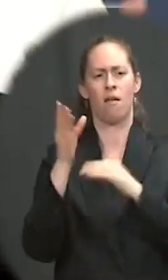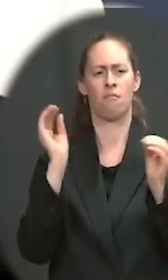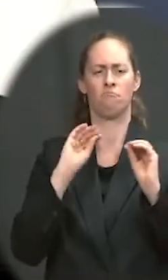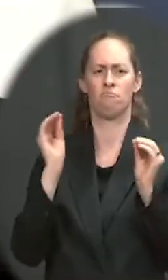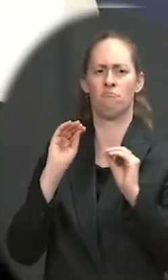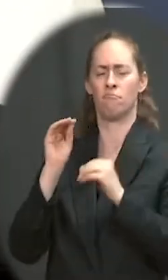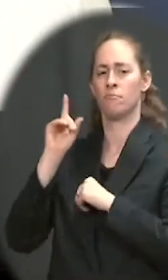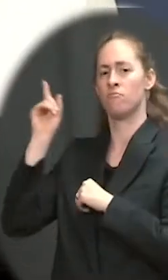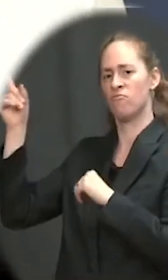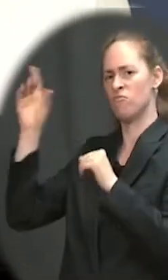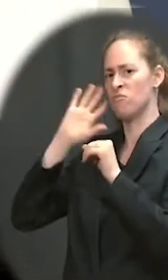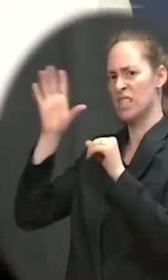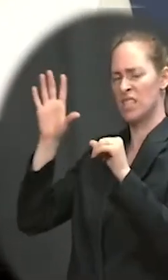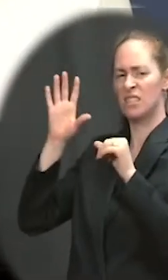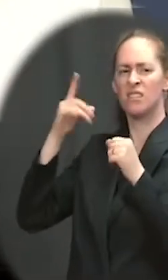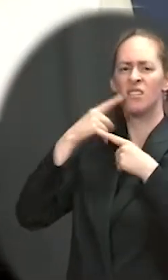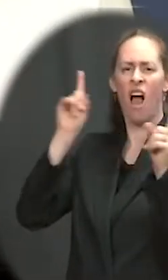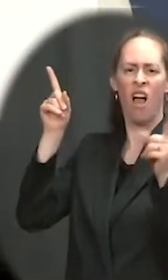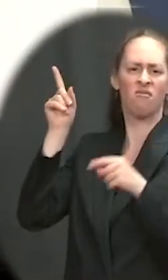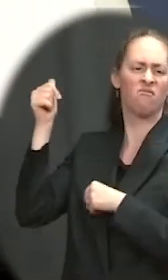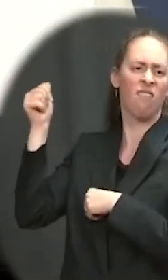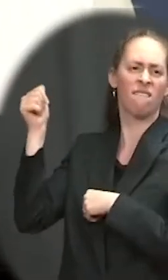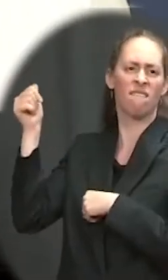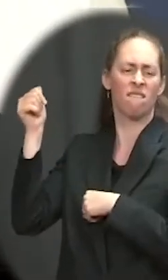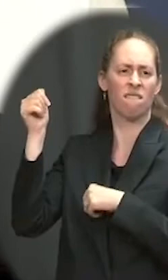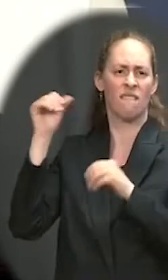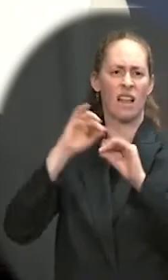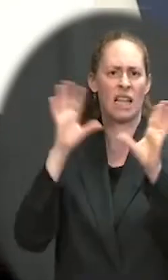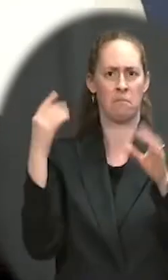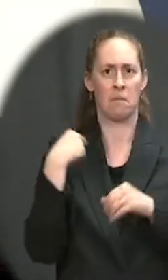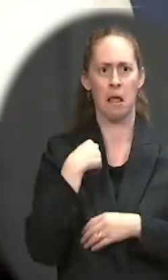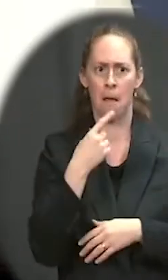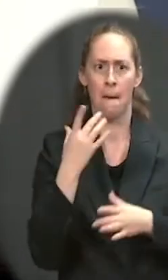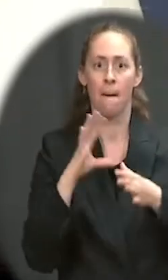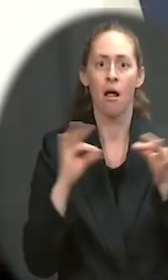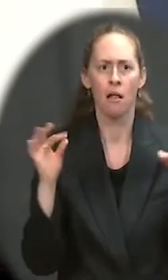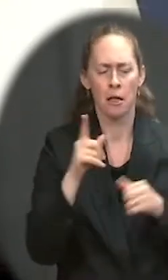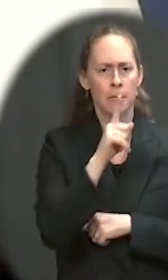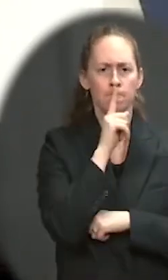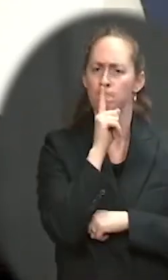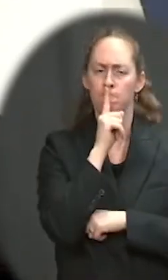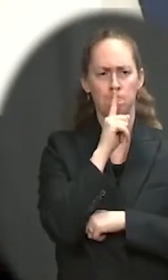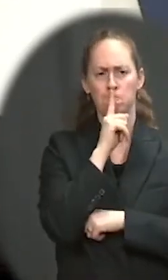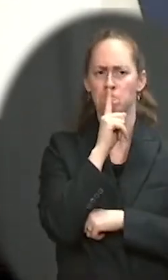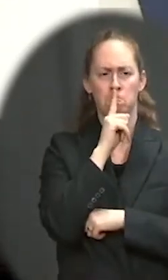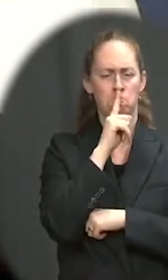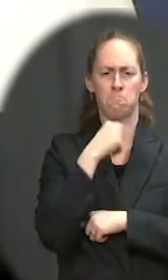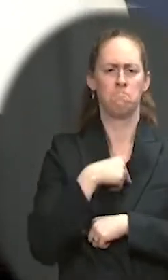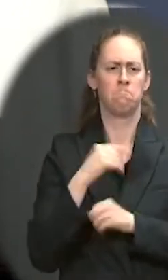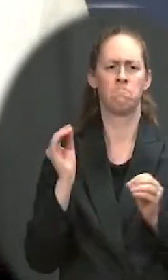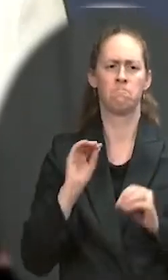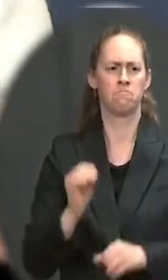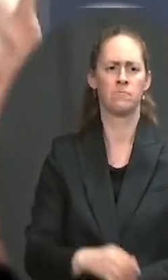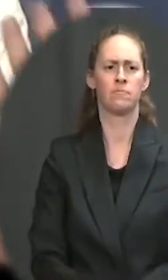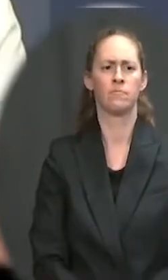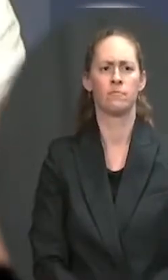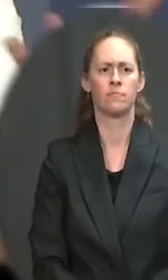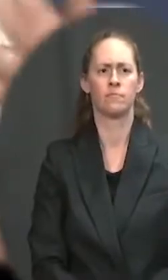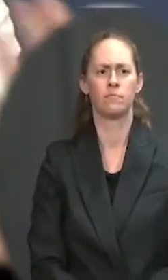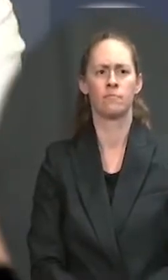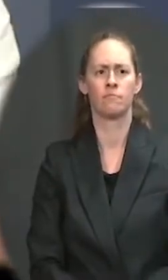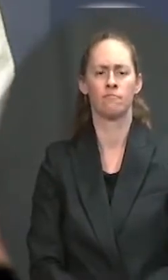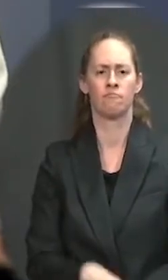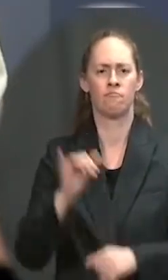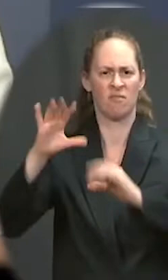that would be recommended by the USTR, and a decision I would expect that would be made by the USTR. But what I'm trying to give you an understanding